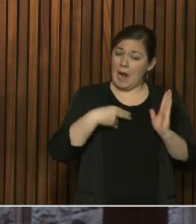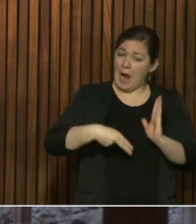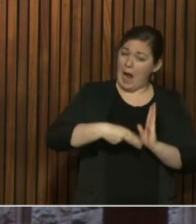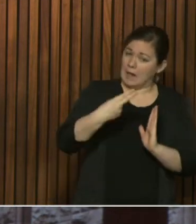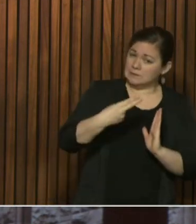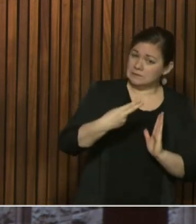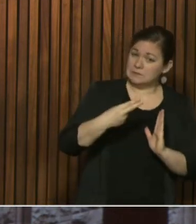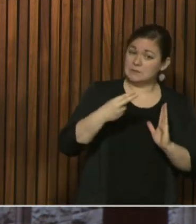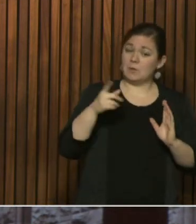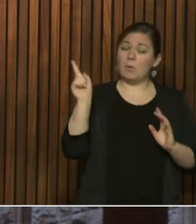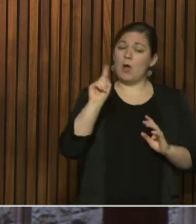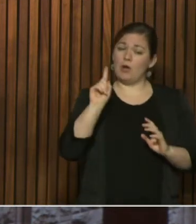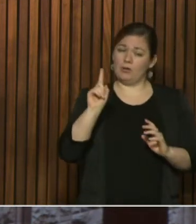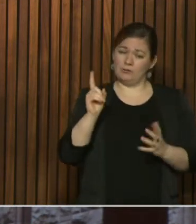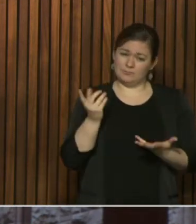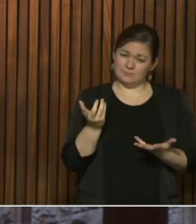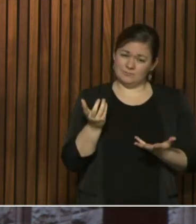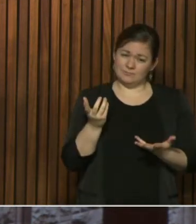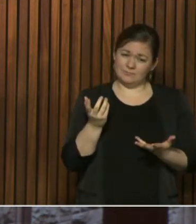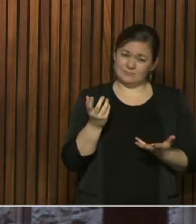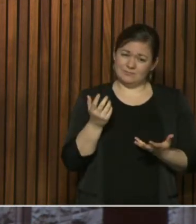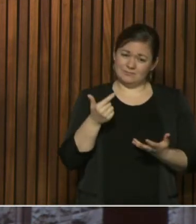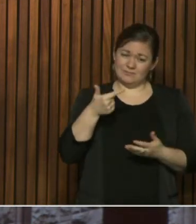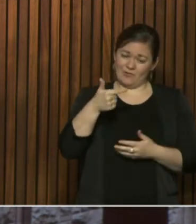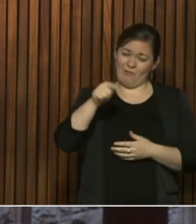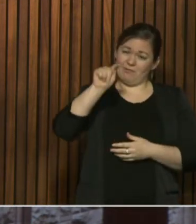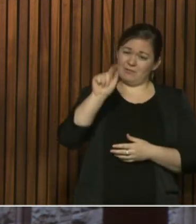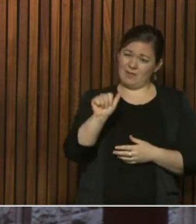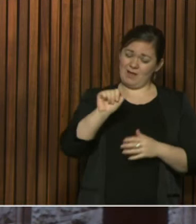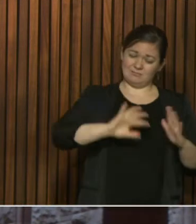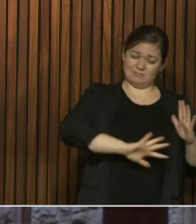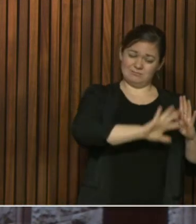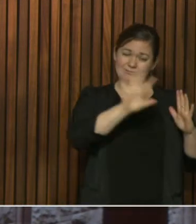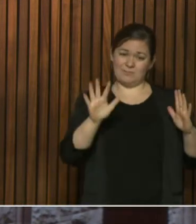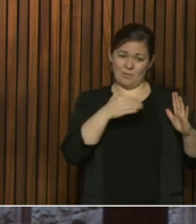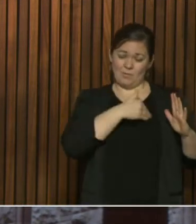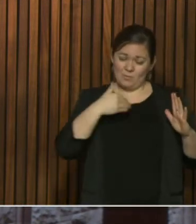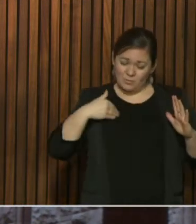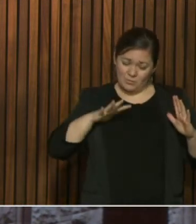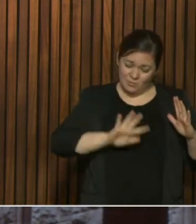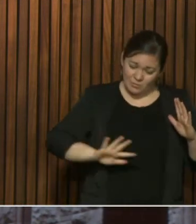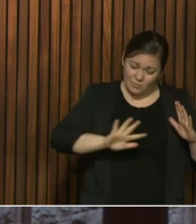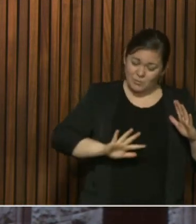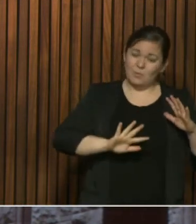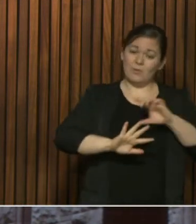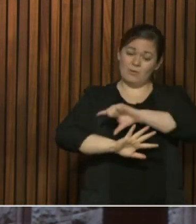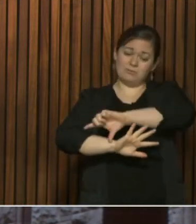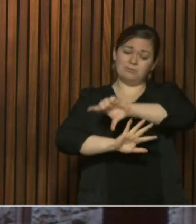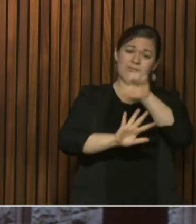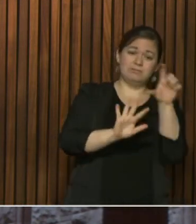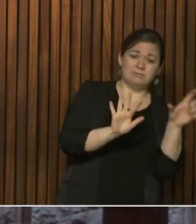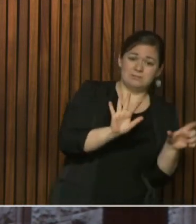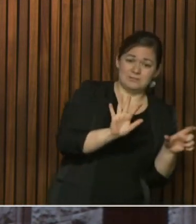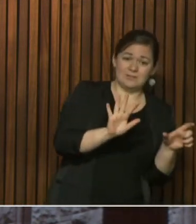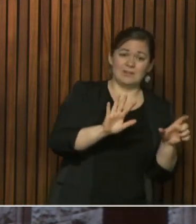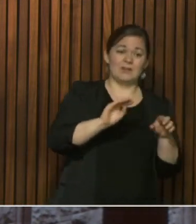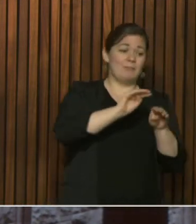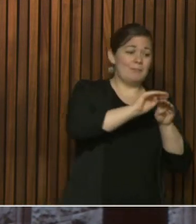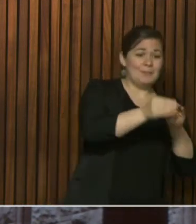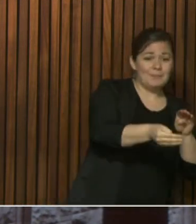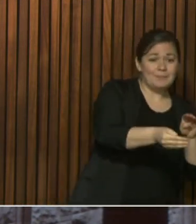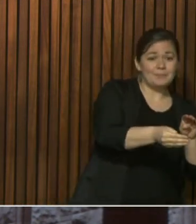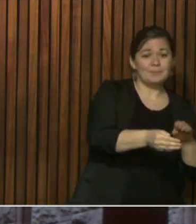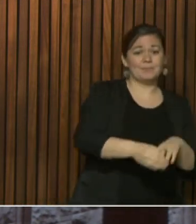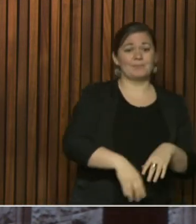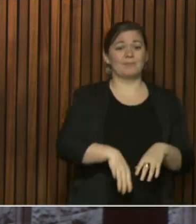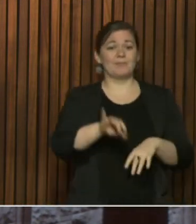between the larger areas like Toronto and Peel and York, Durham, and out around there,